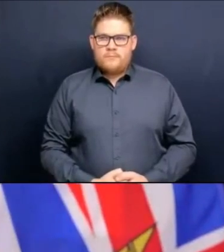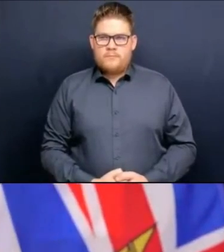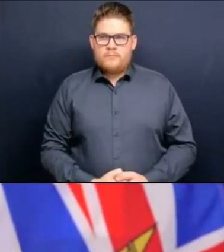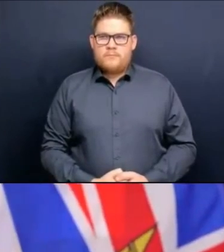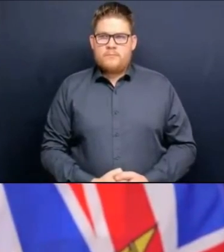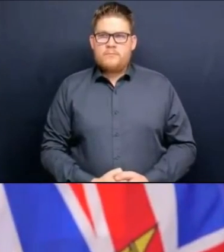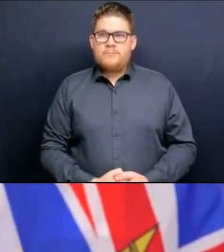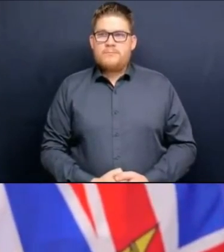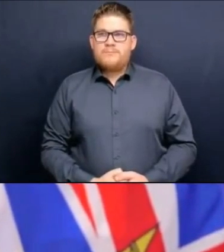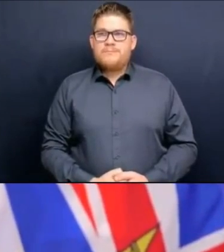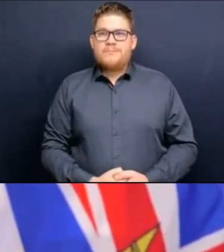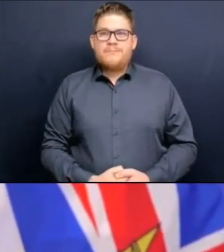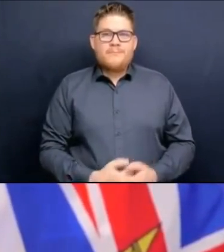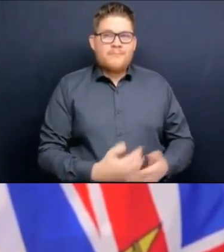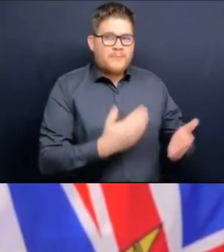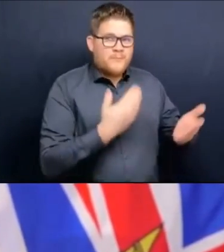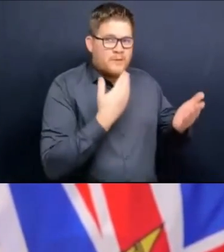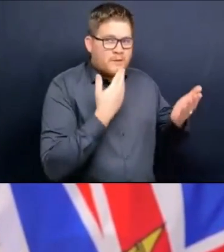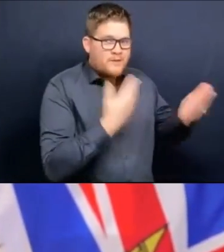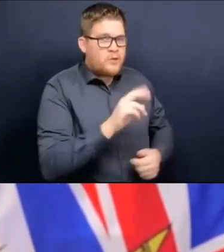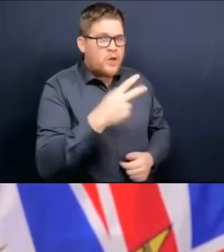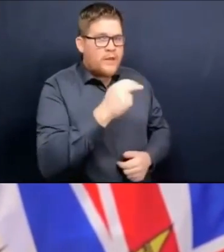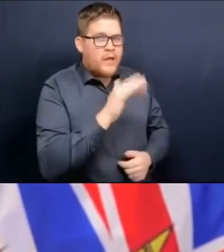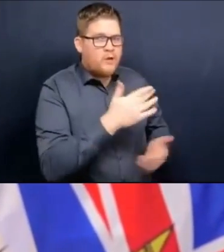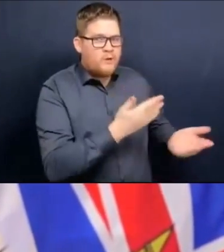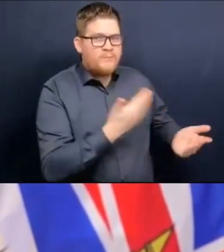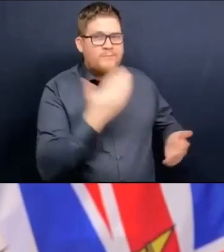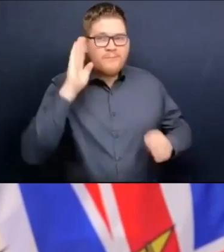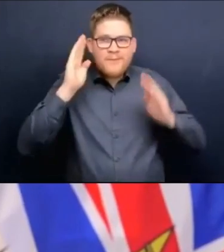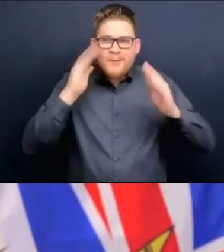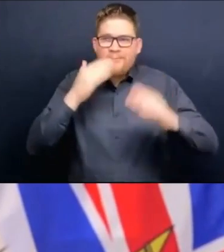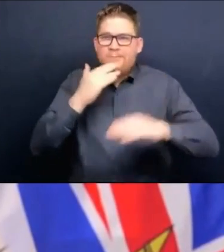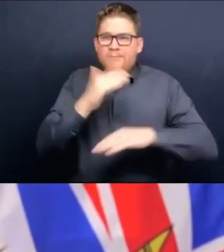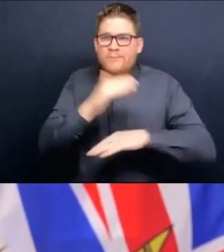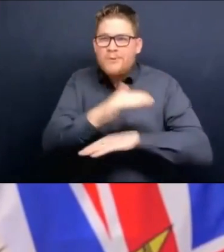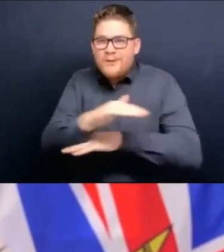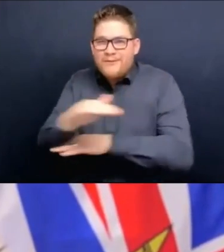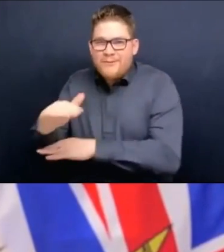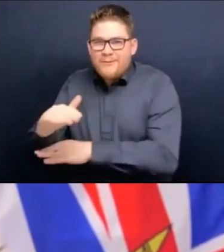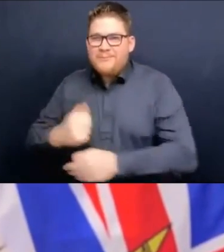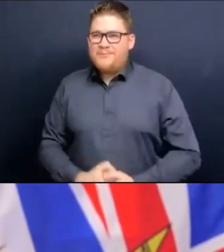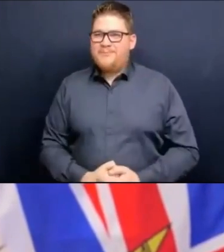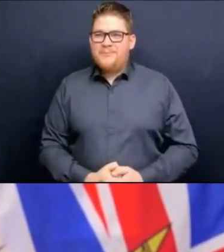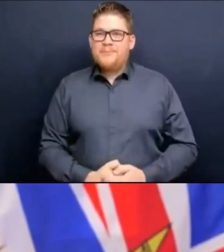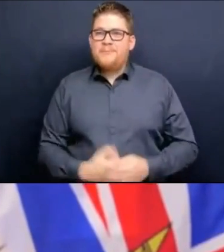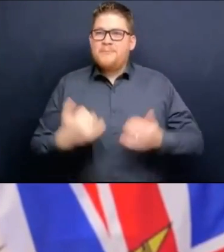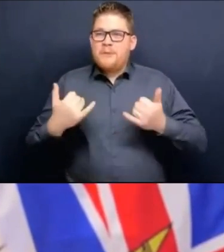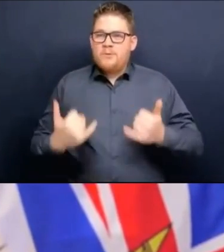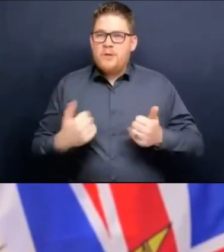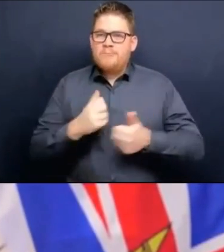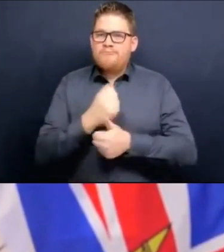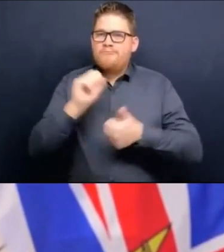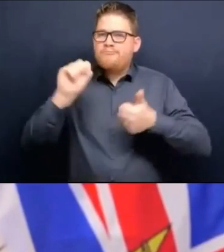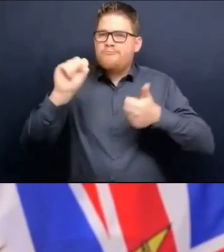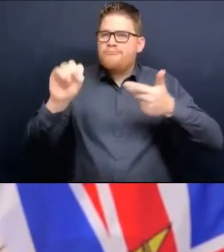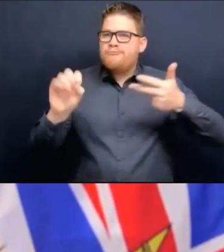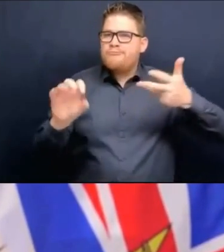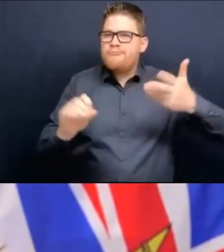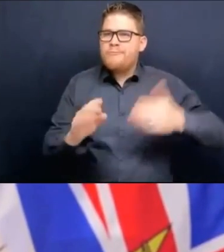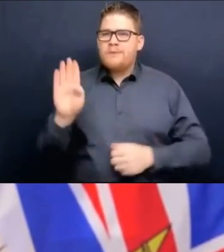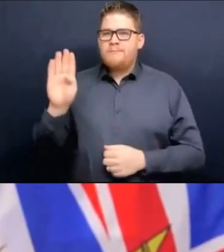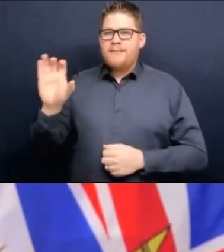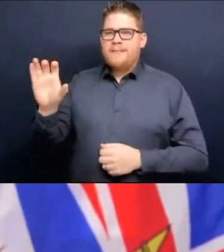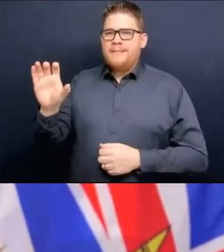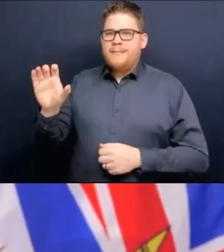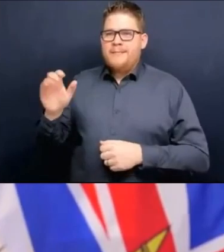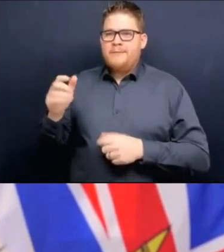thank you very much Dr Henry and good afternoon today I will provide an update on BC's rapid test inventory